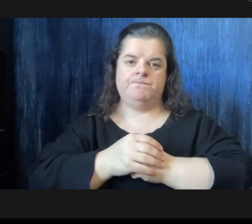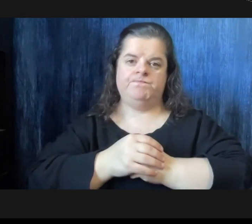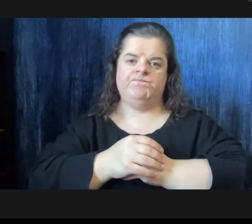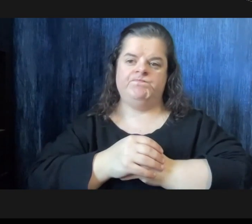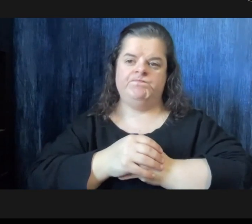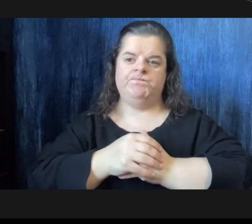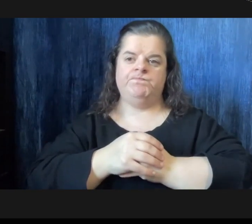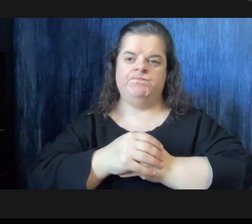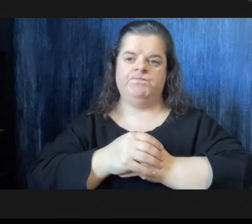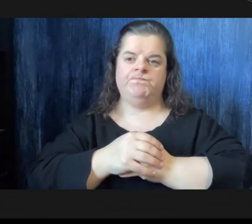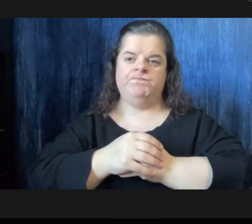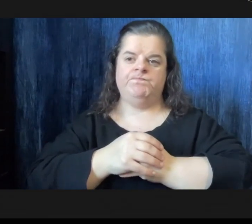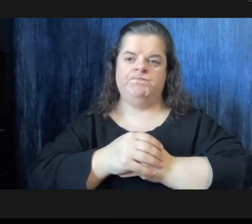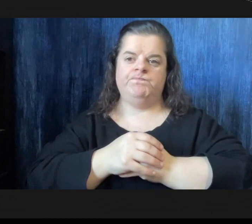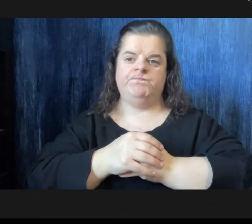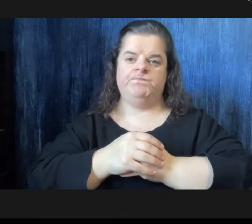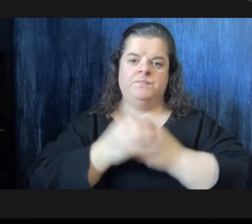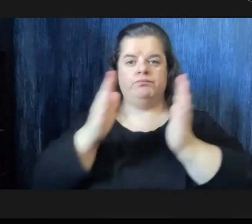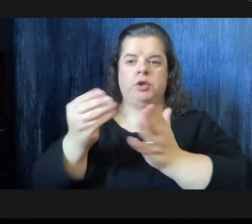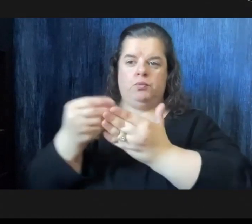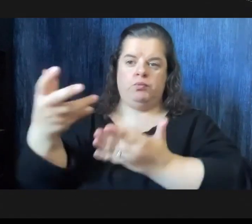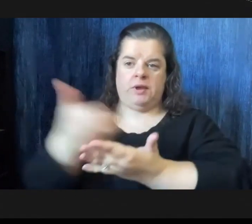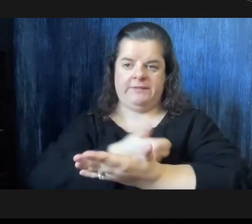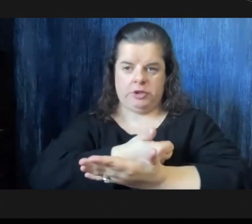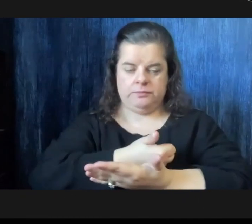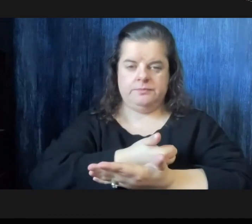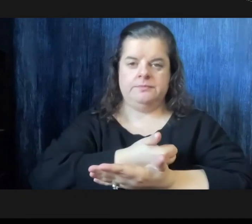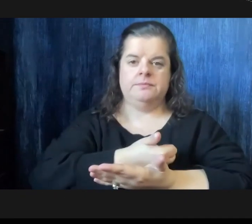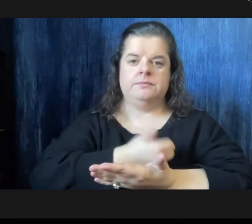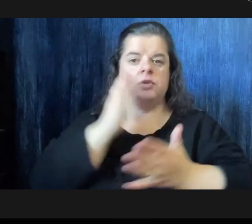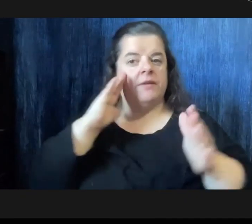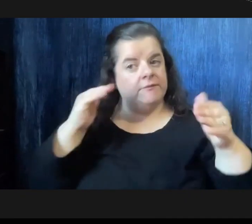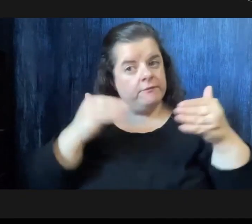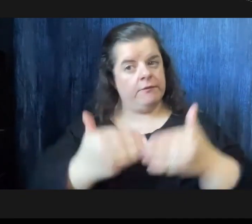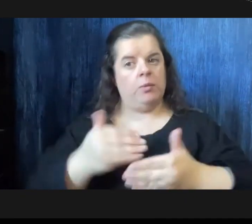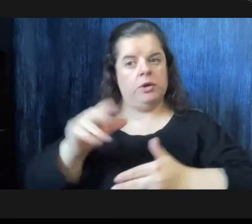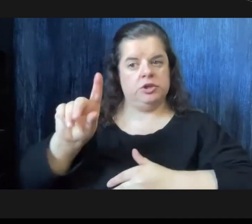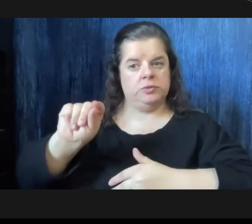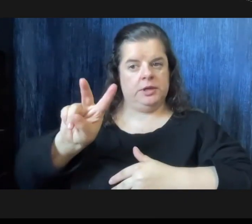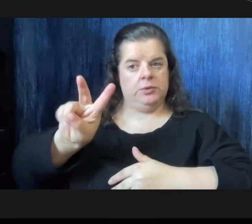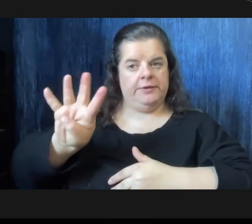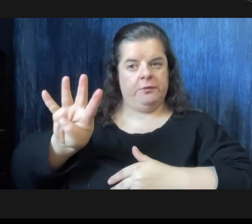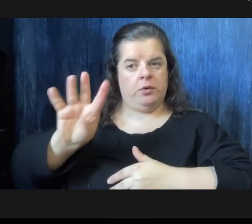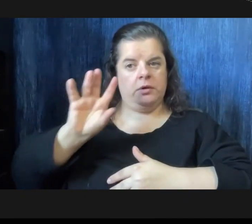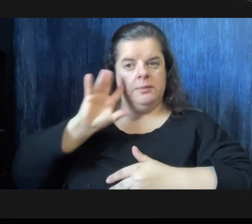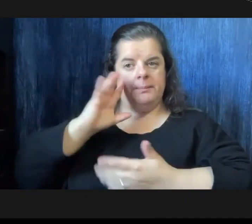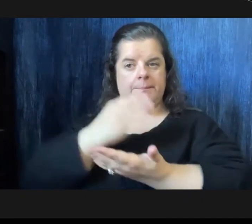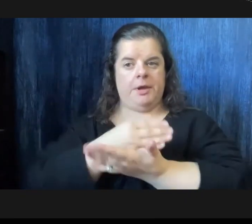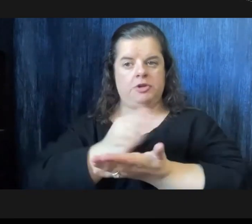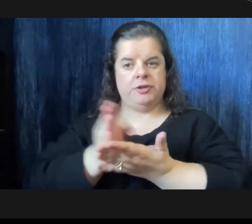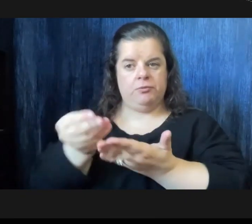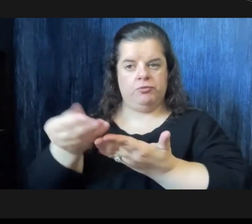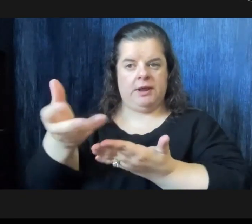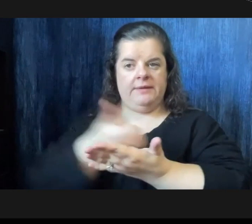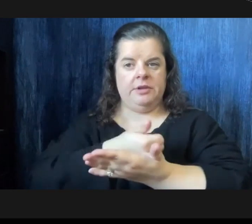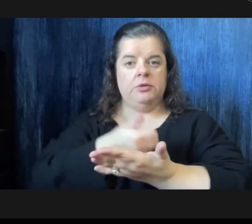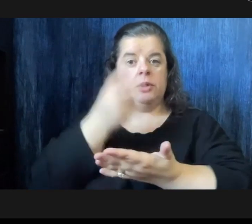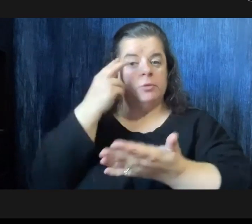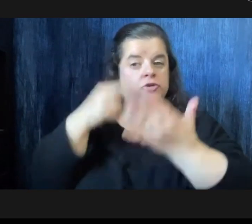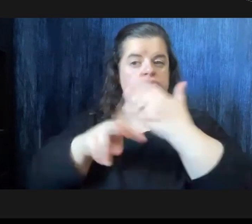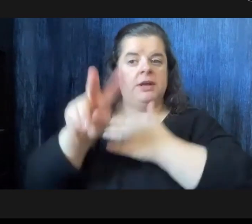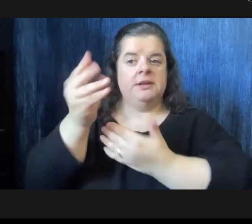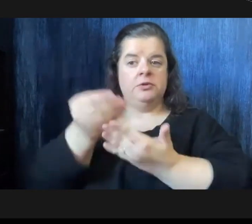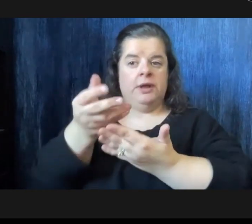now let's move on to revenues focusing on 2024 budgeted revenues the projected revenues for